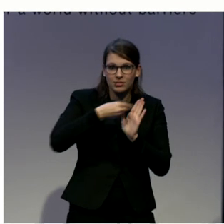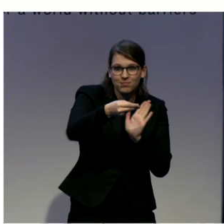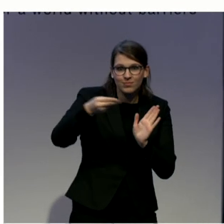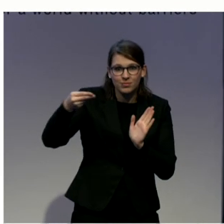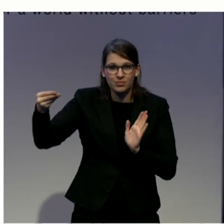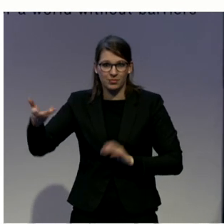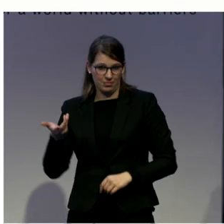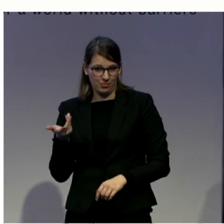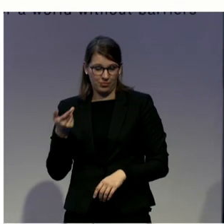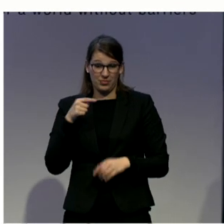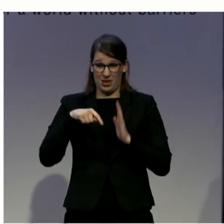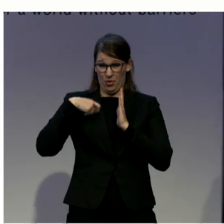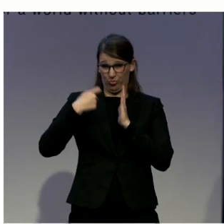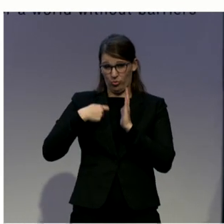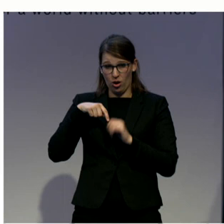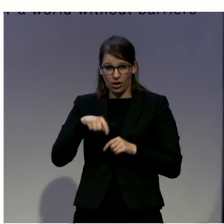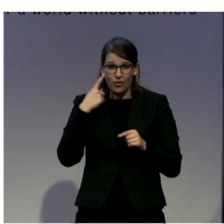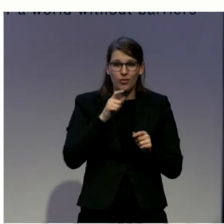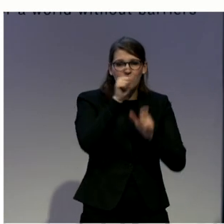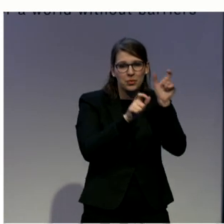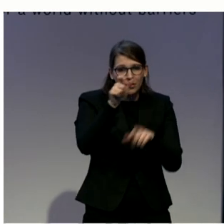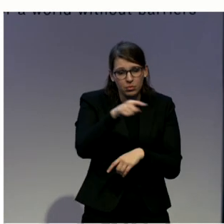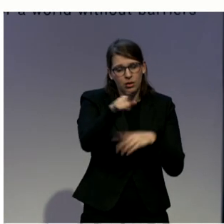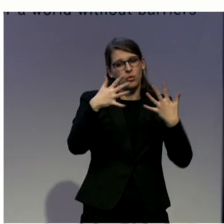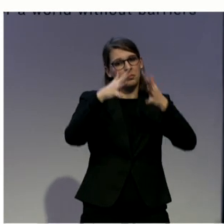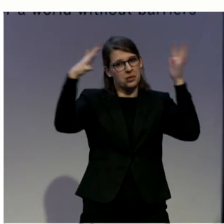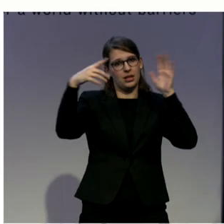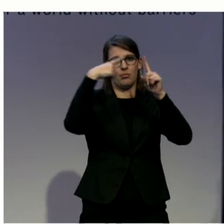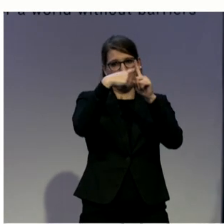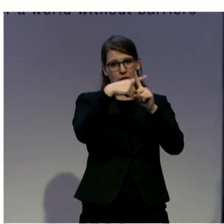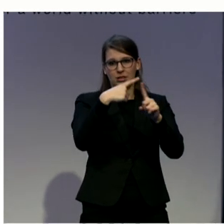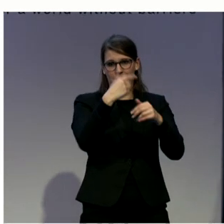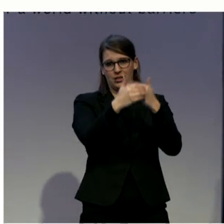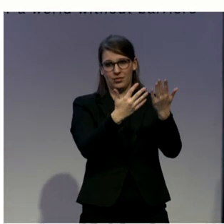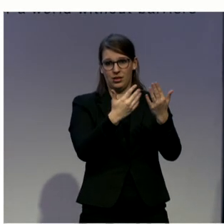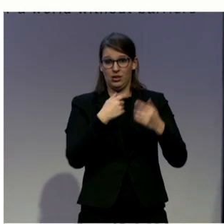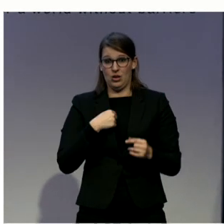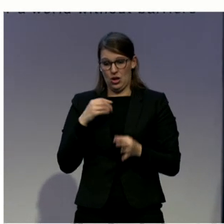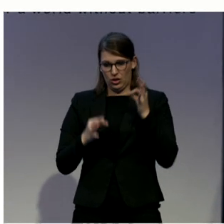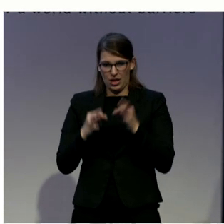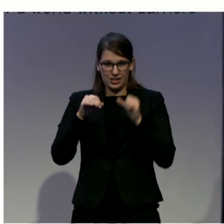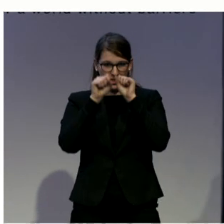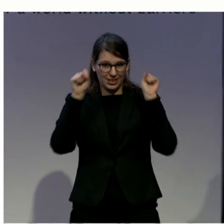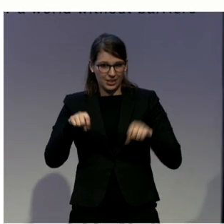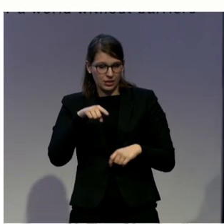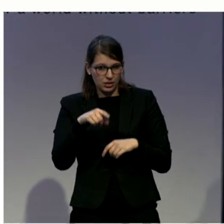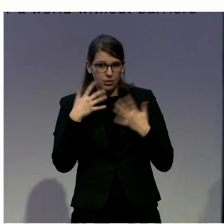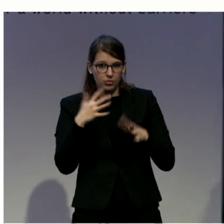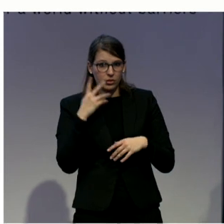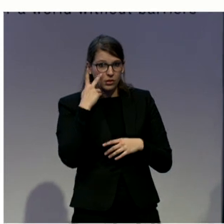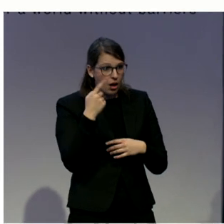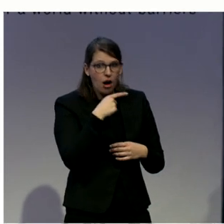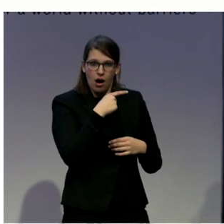injury. Professionals working in the criminal justice system have welcomed this initiative. They recognise how